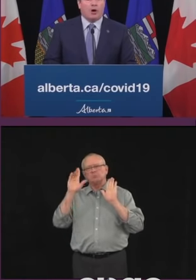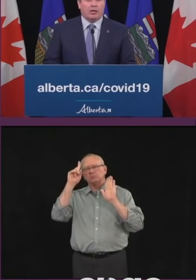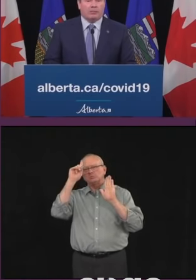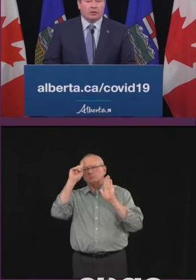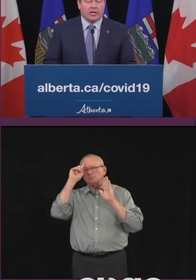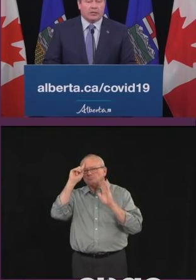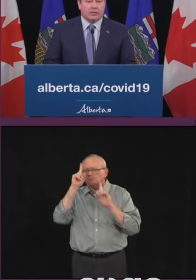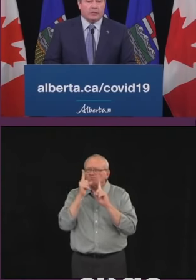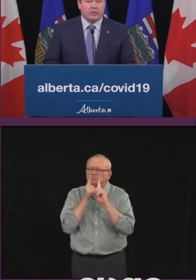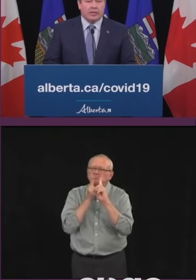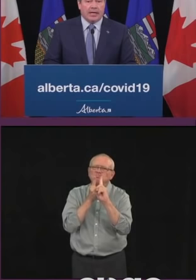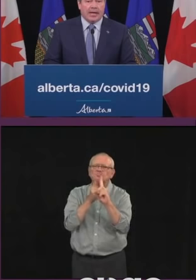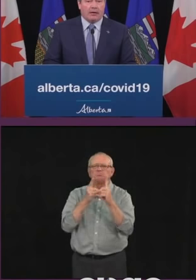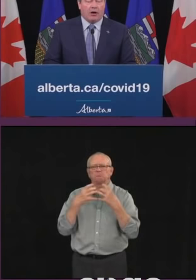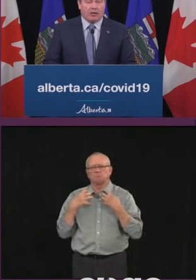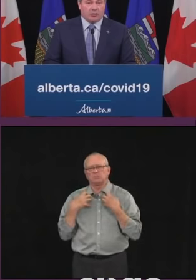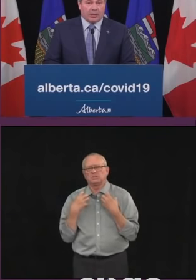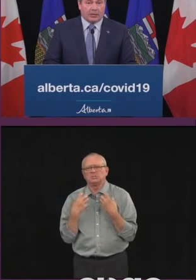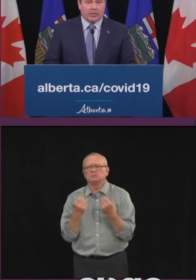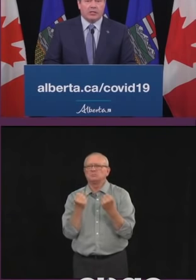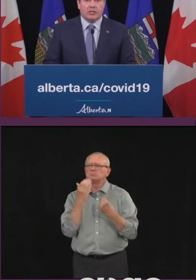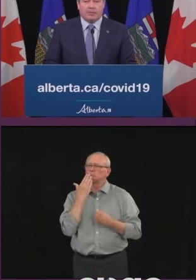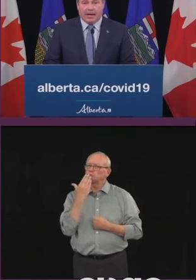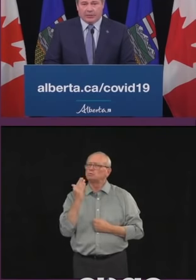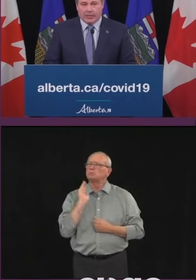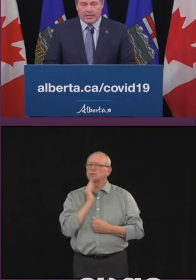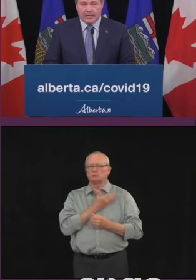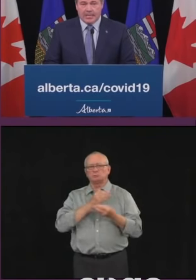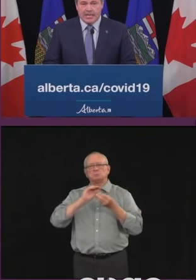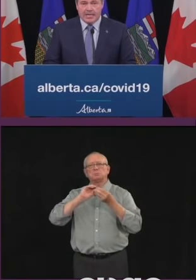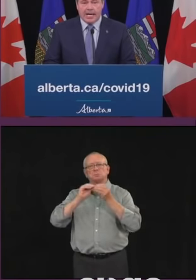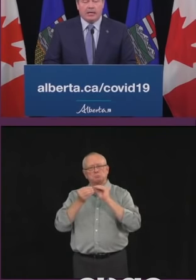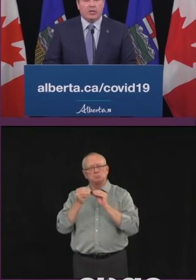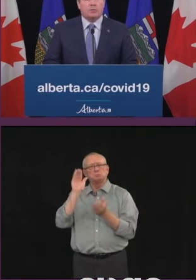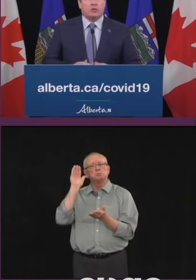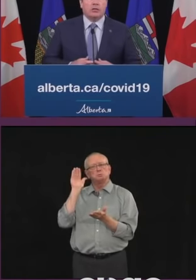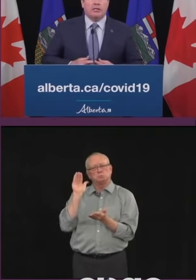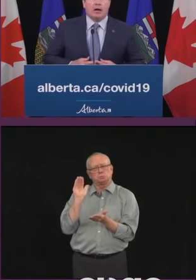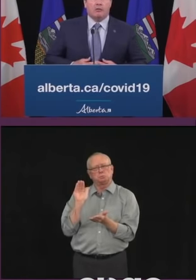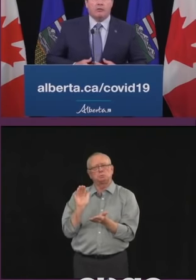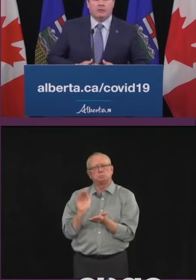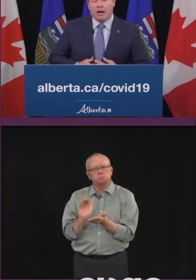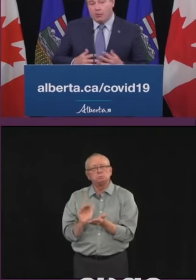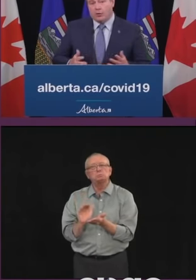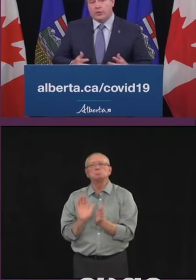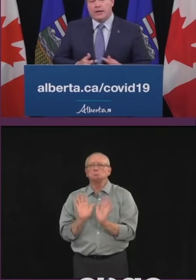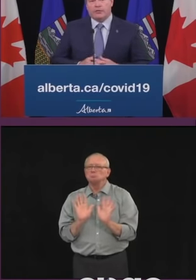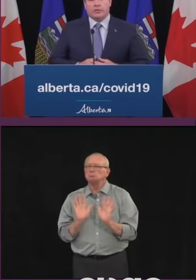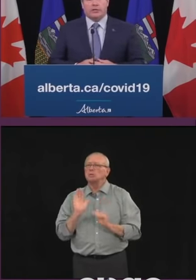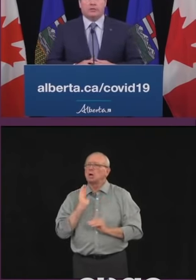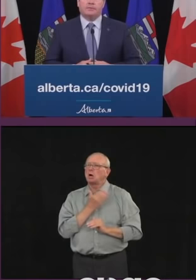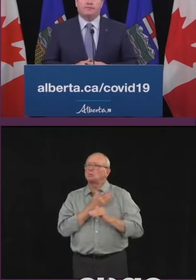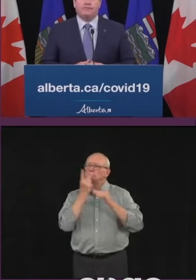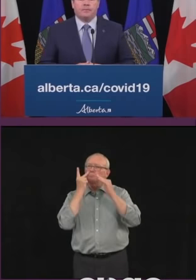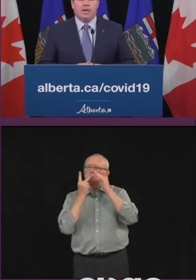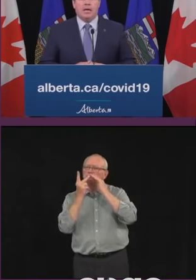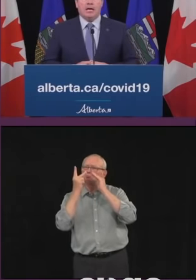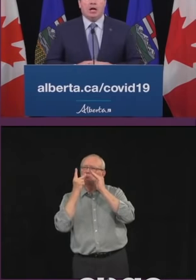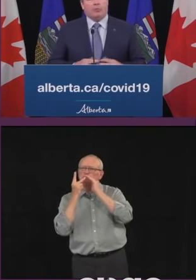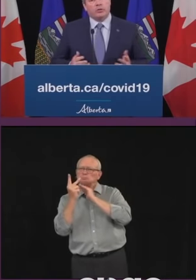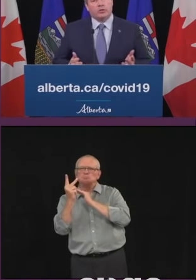below our modelling projections and hospitalization capacity and it has been trending down downwards ever since.